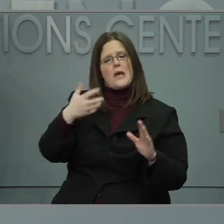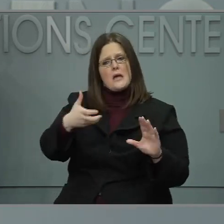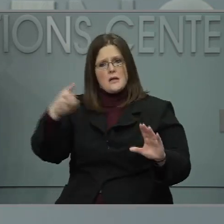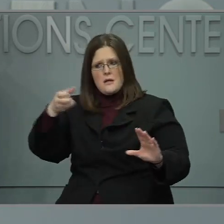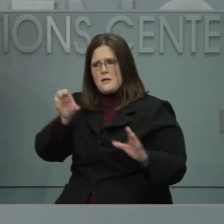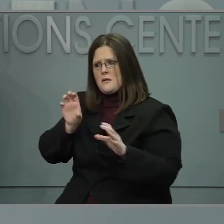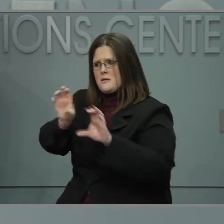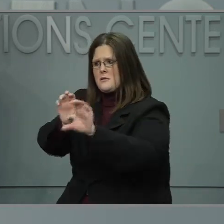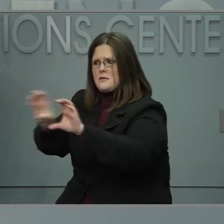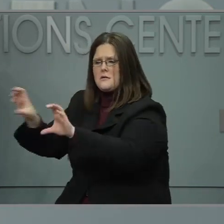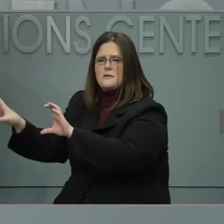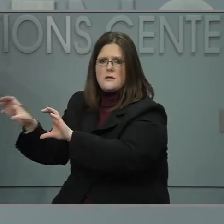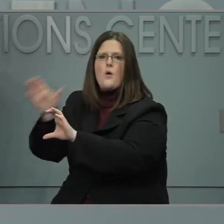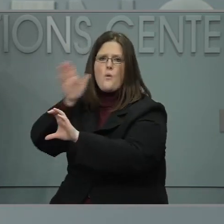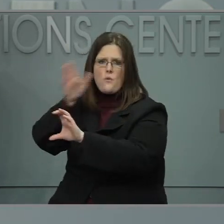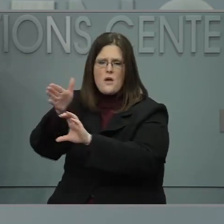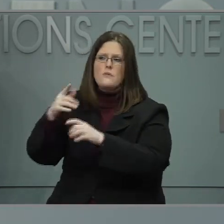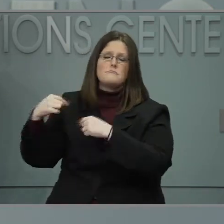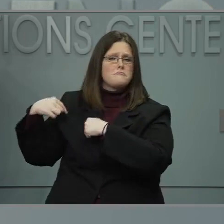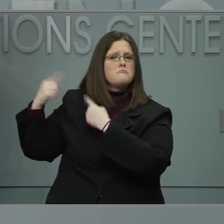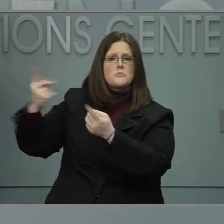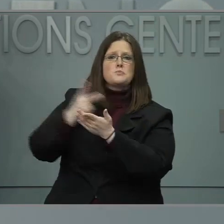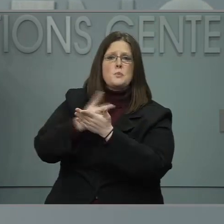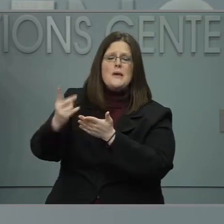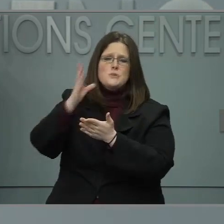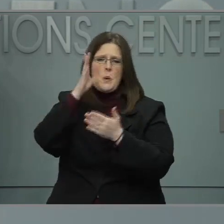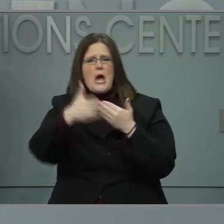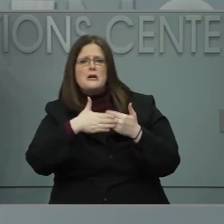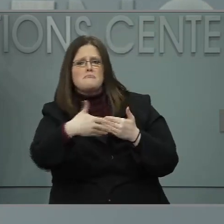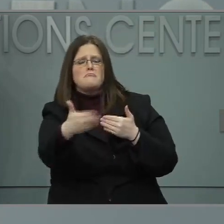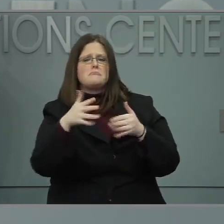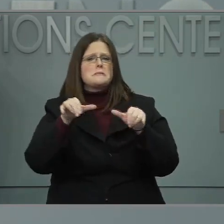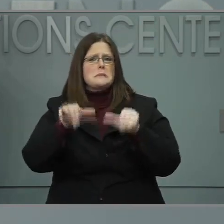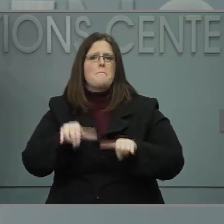weeks and will that will continue in the weeks ahead. Thank you.